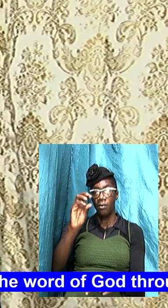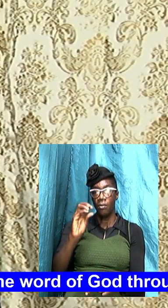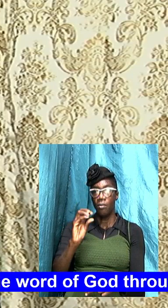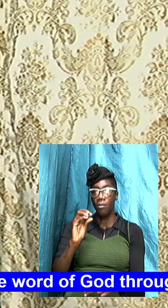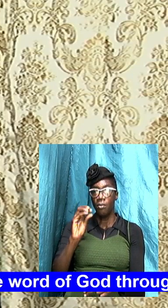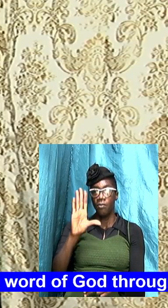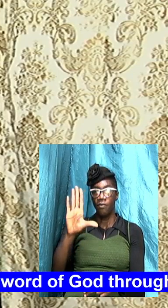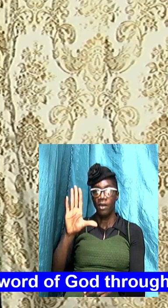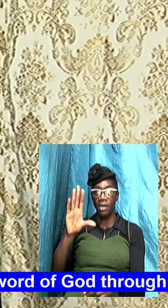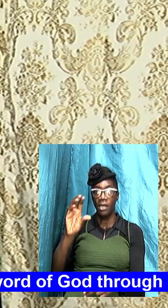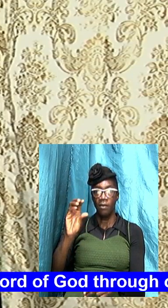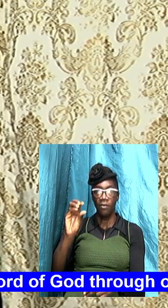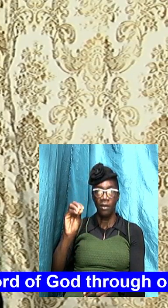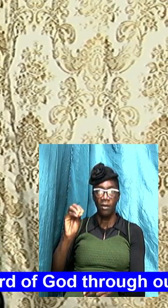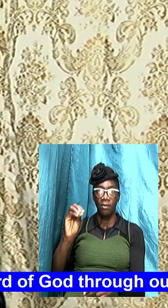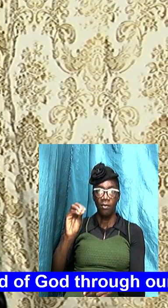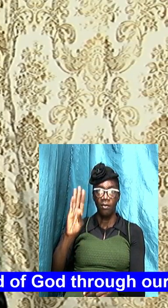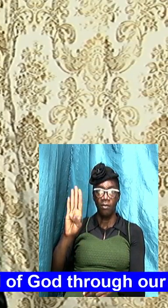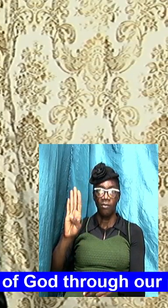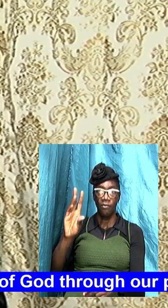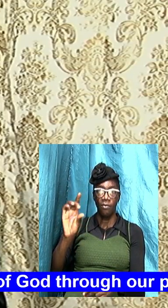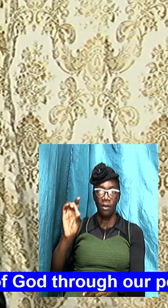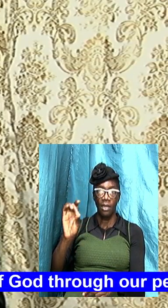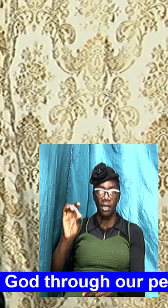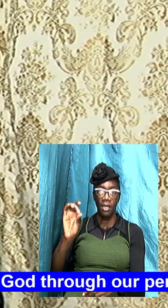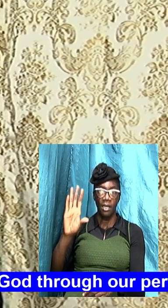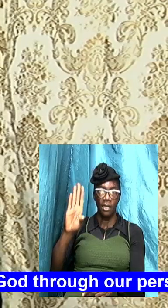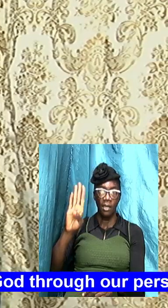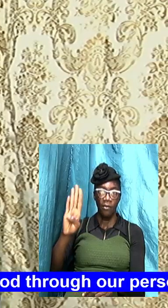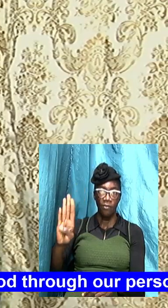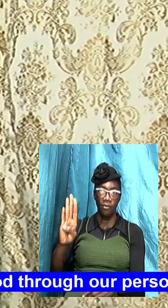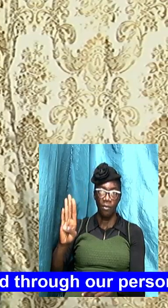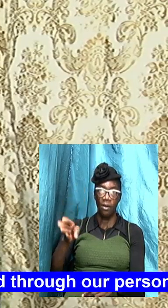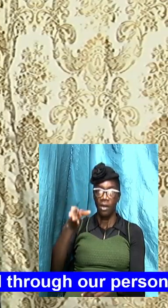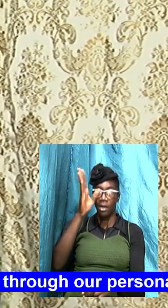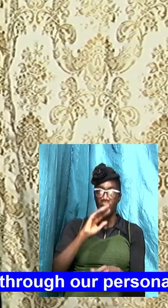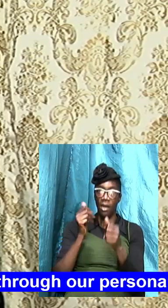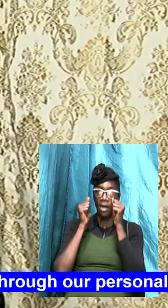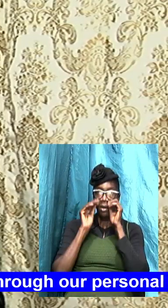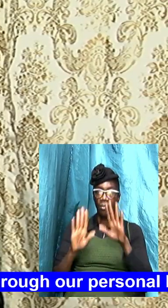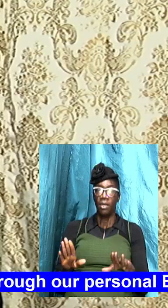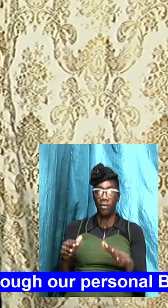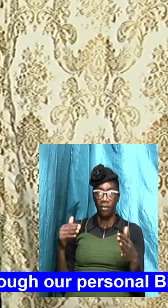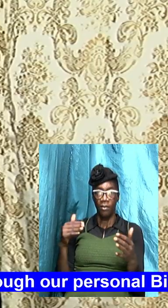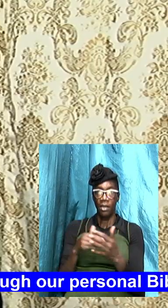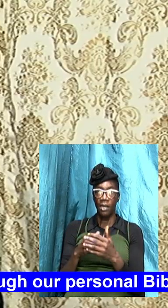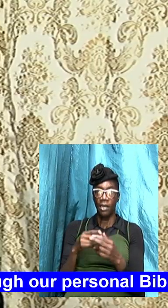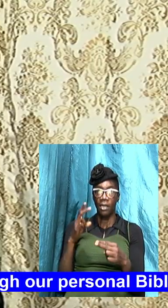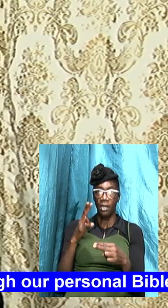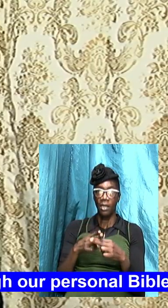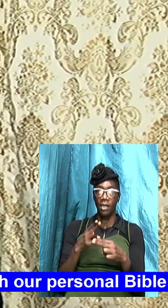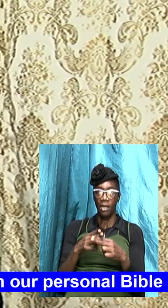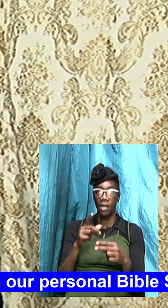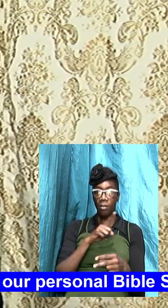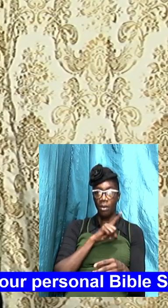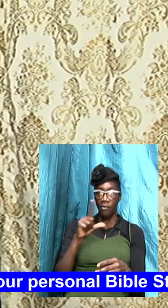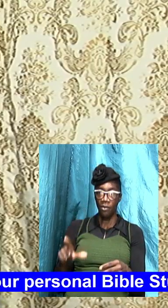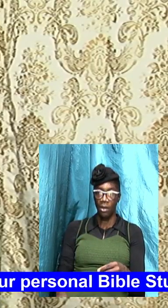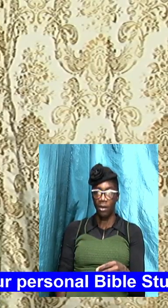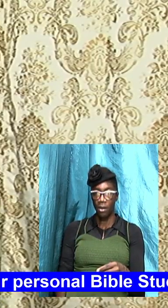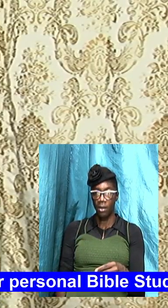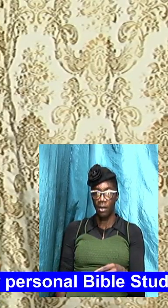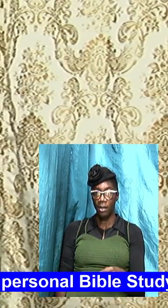9050484 God bless you again in the name of the Lord so